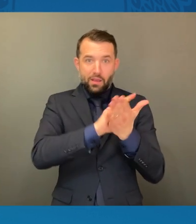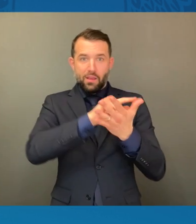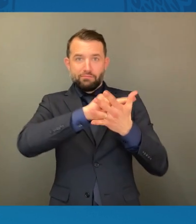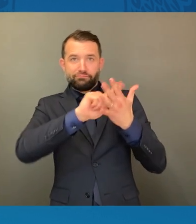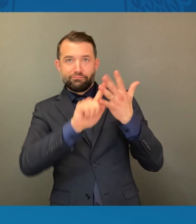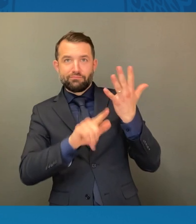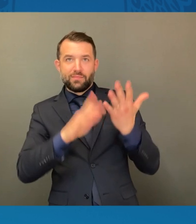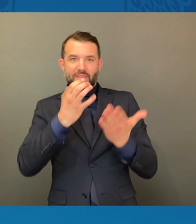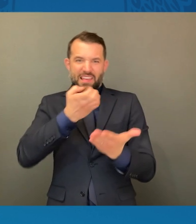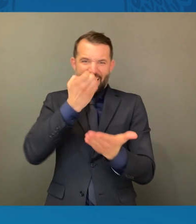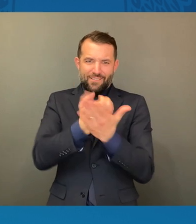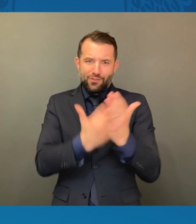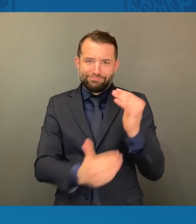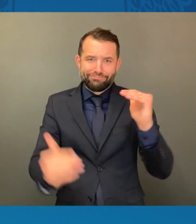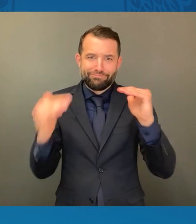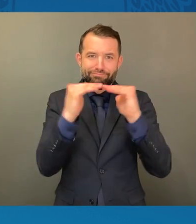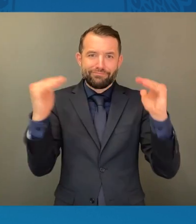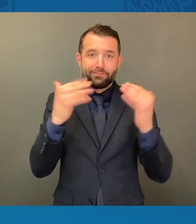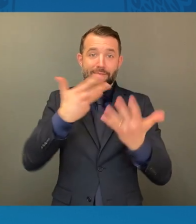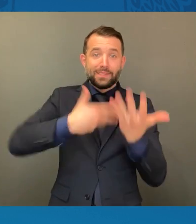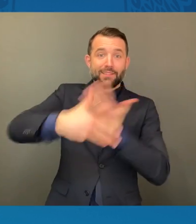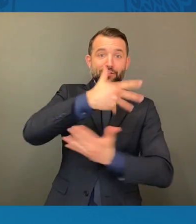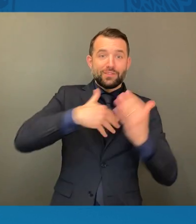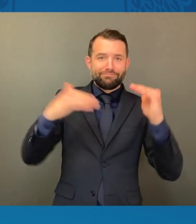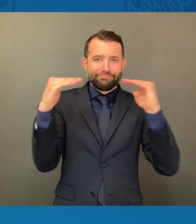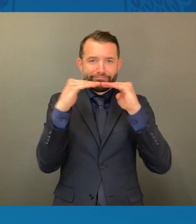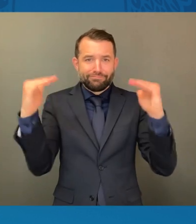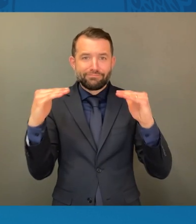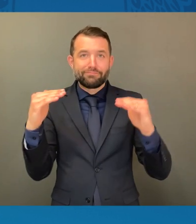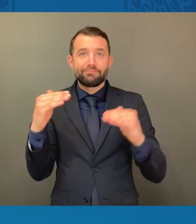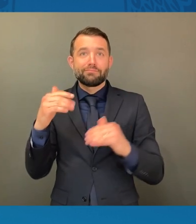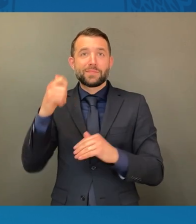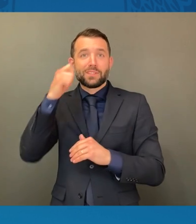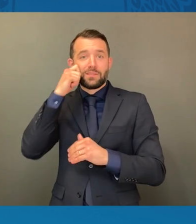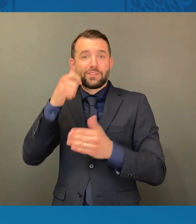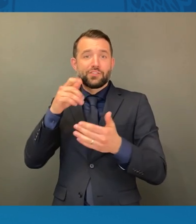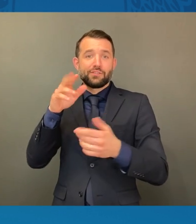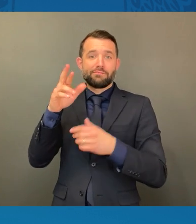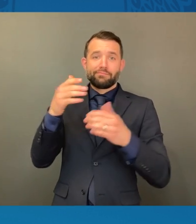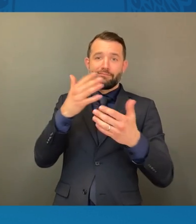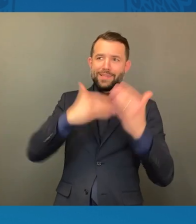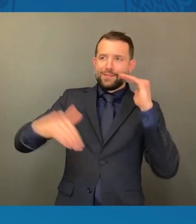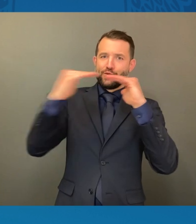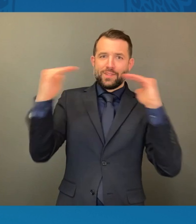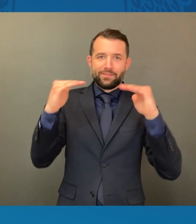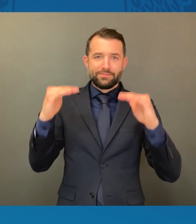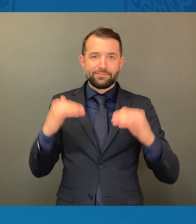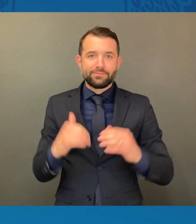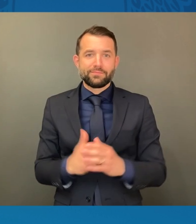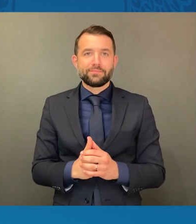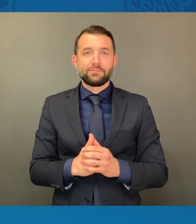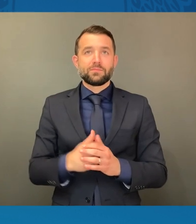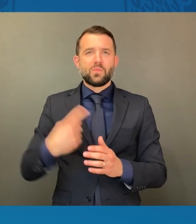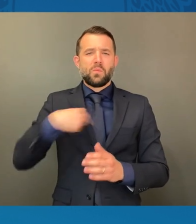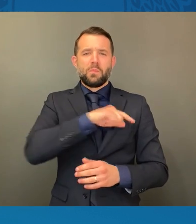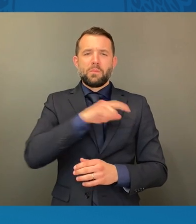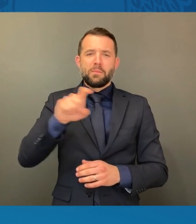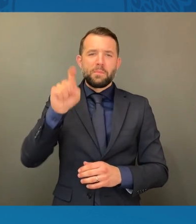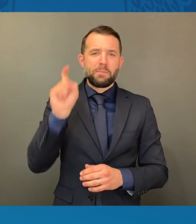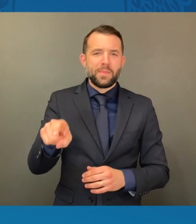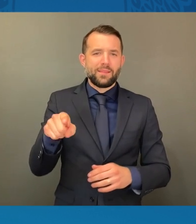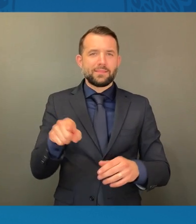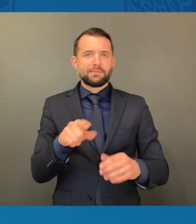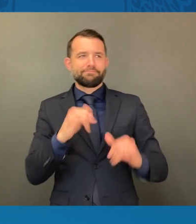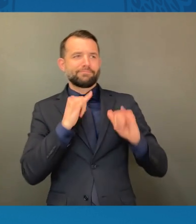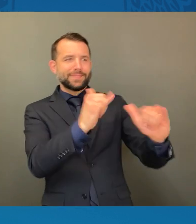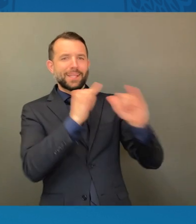racial justice. And we must do the same. We must fight